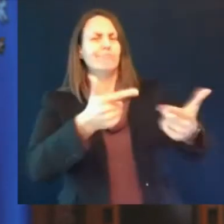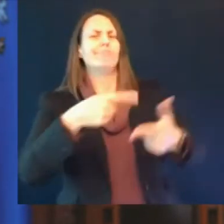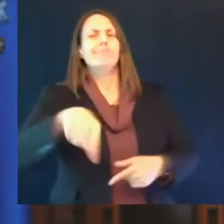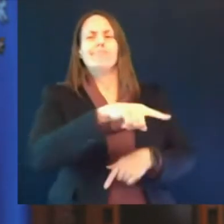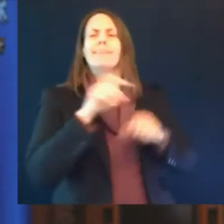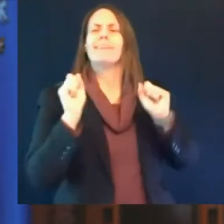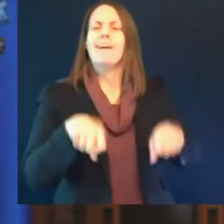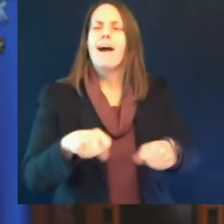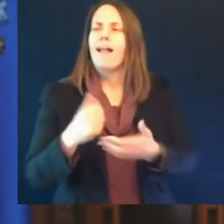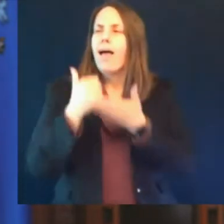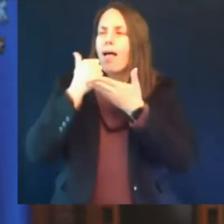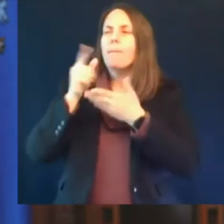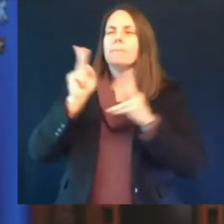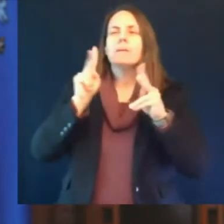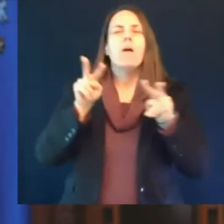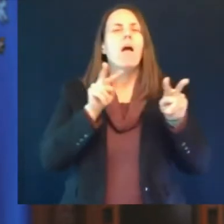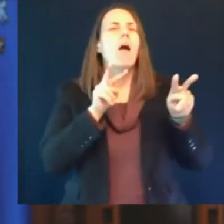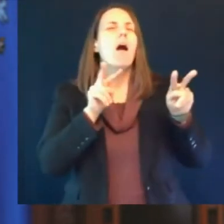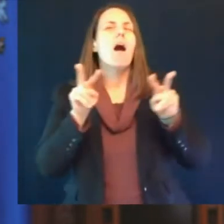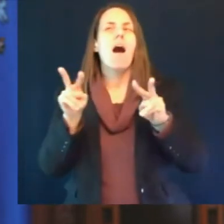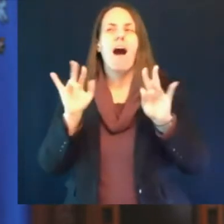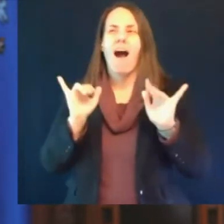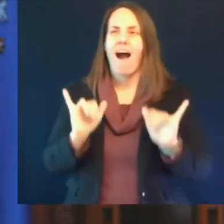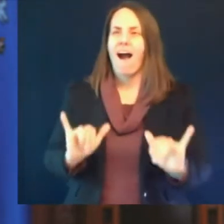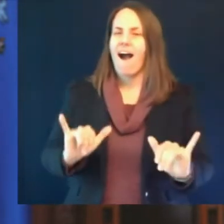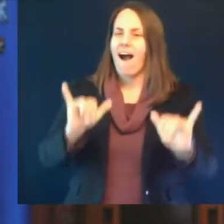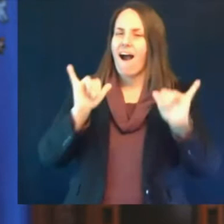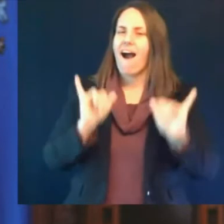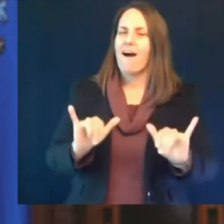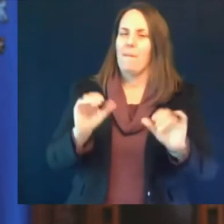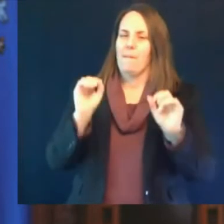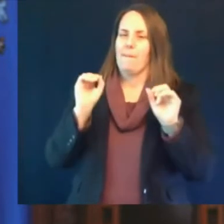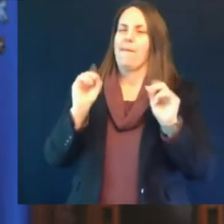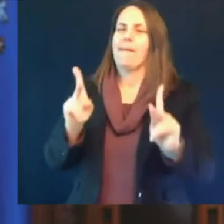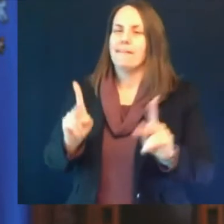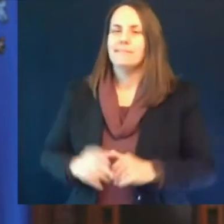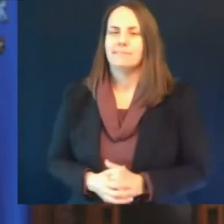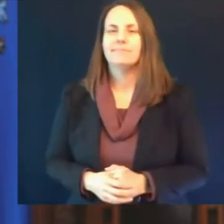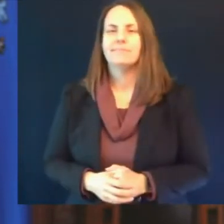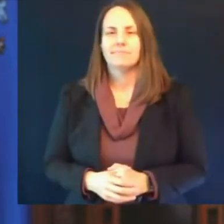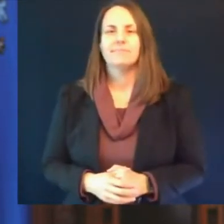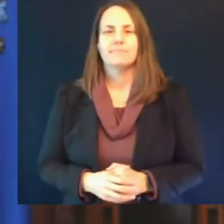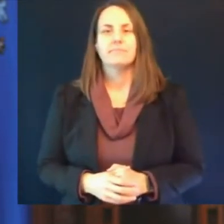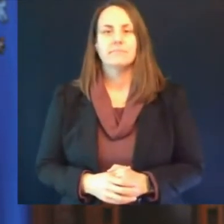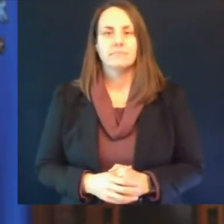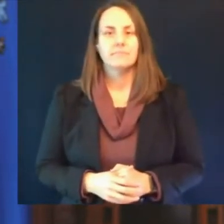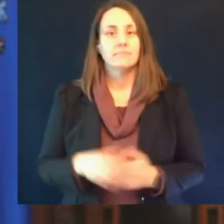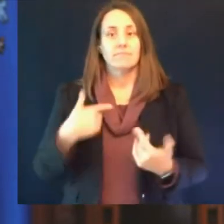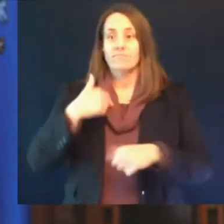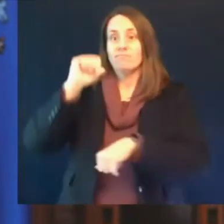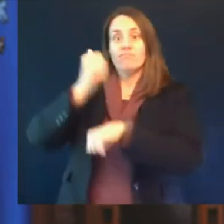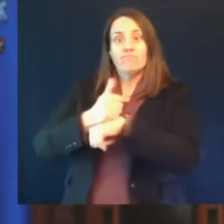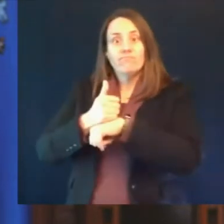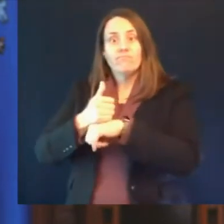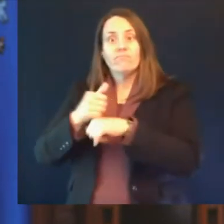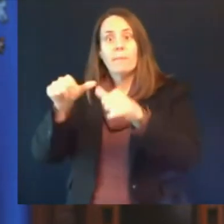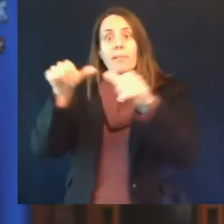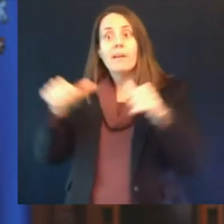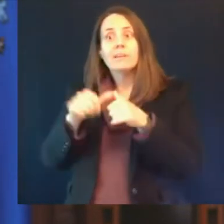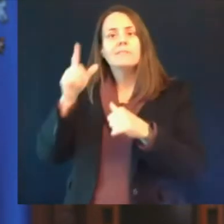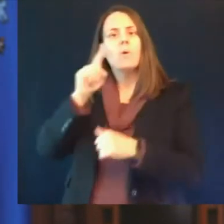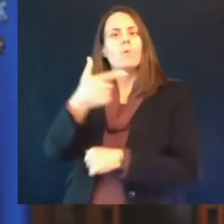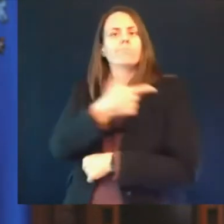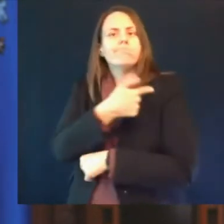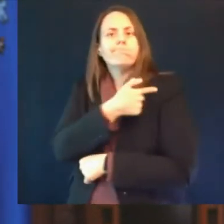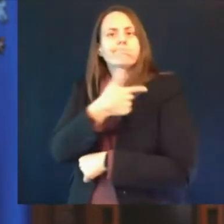vaccine clinics our uw campuses our local pharmacies our health care providers and frontline workers